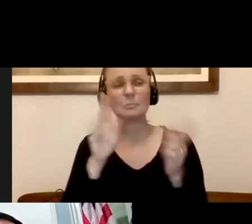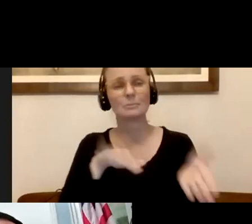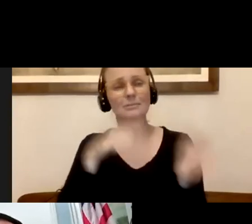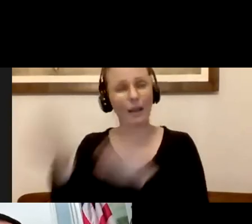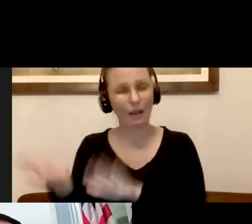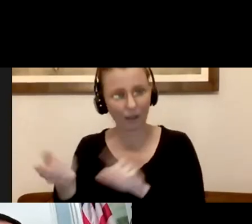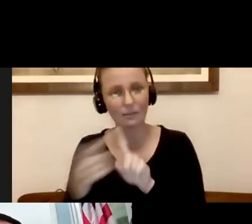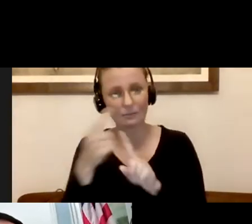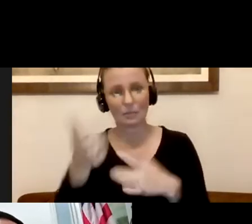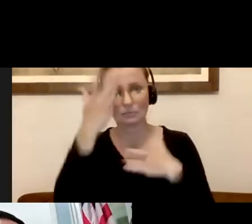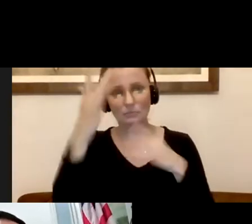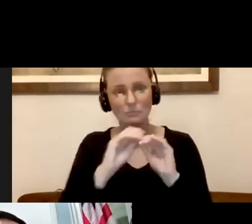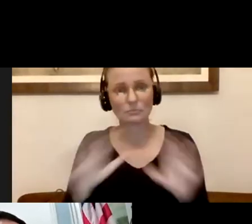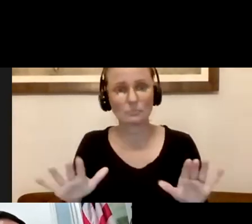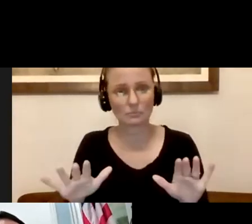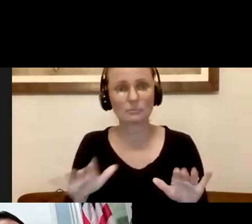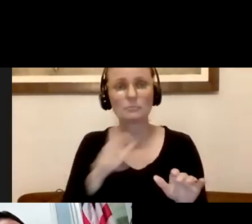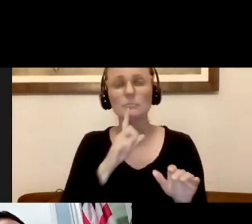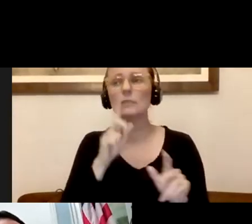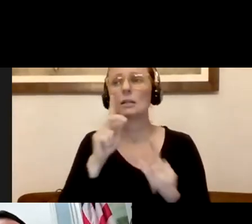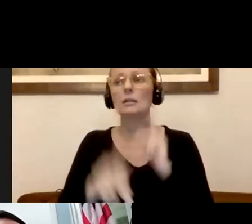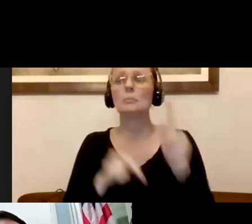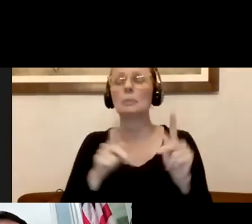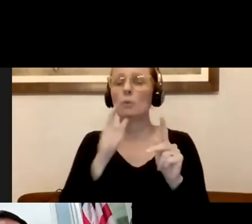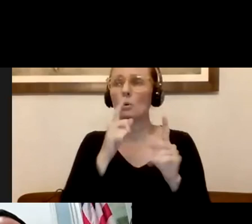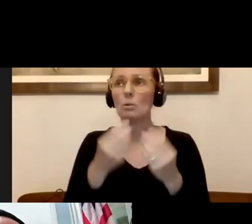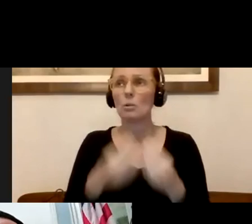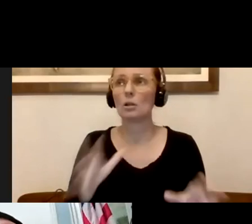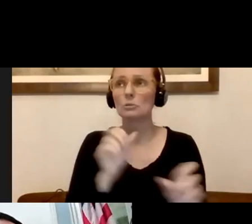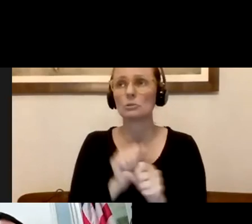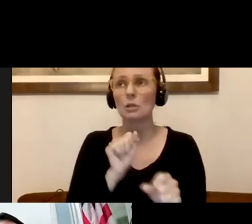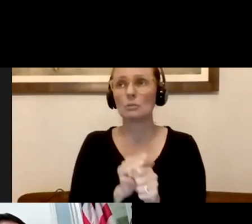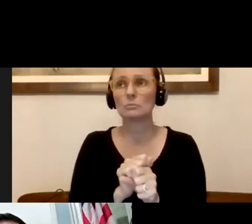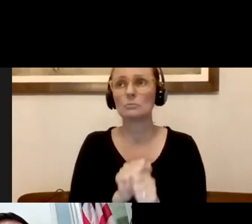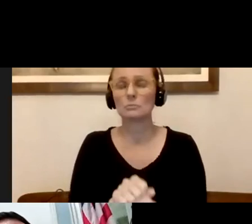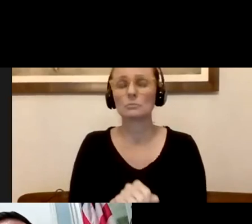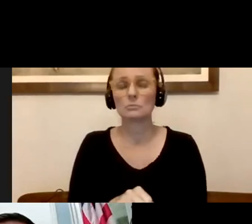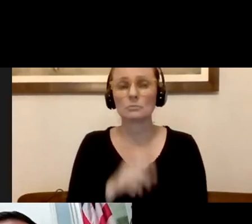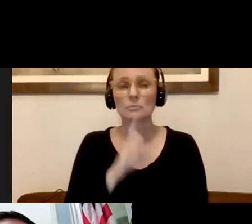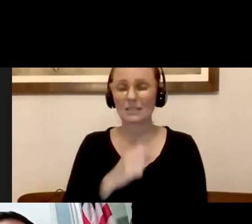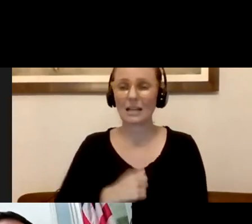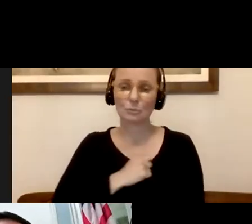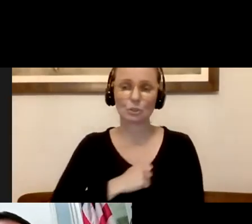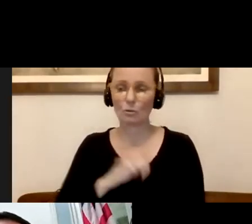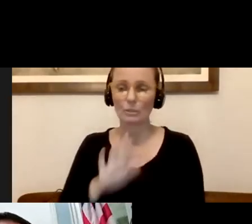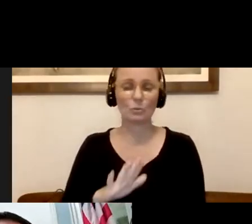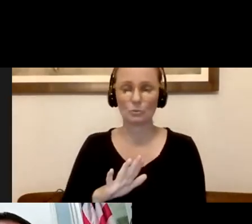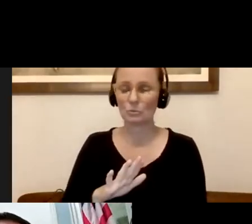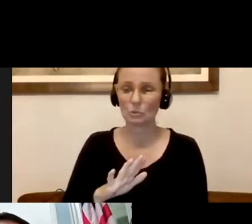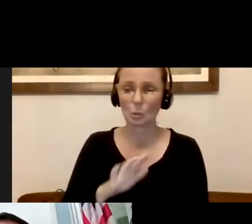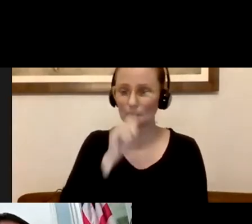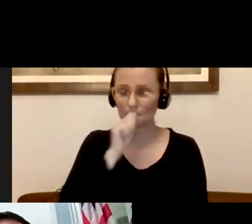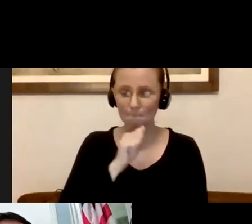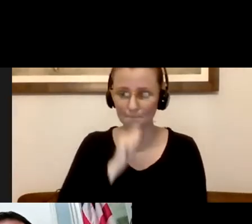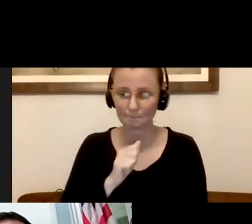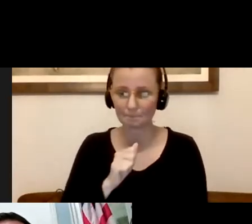and any business owner and anybody who's lost their job, I am sorry for what you're going through. But that sacrifice shouldn't be thrown away